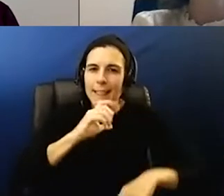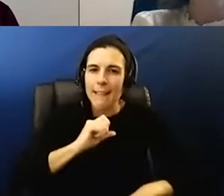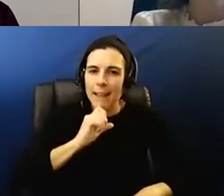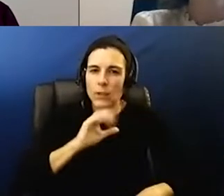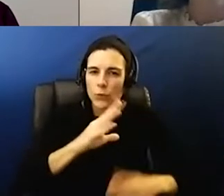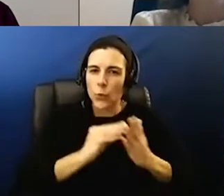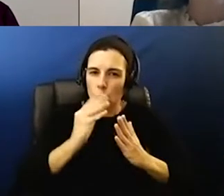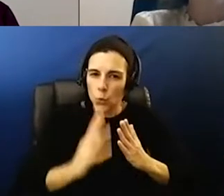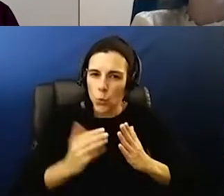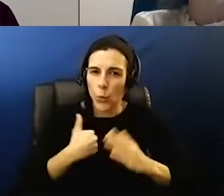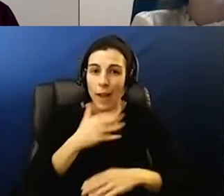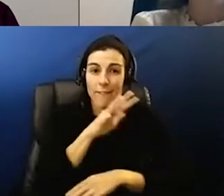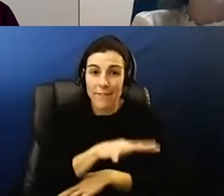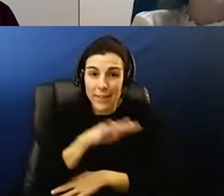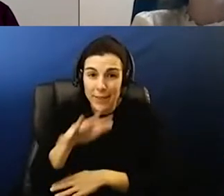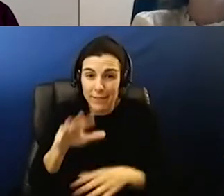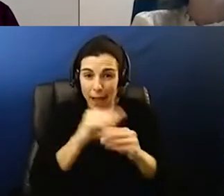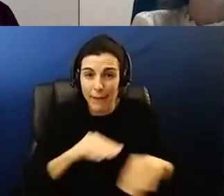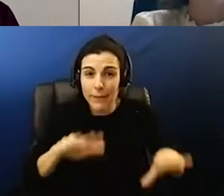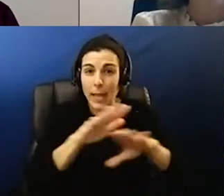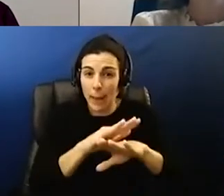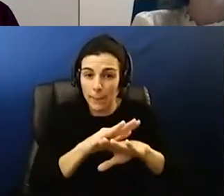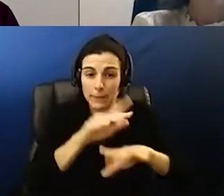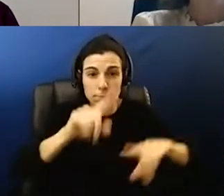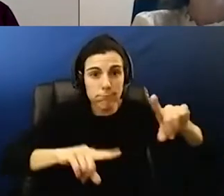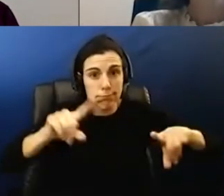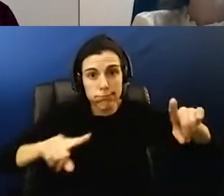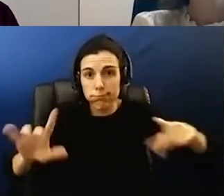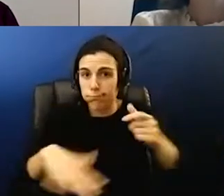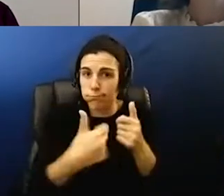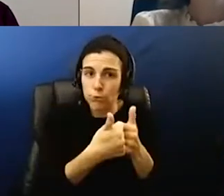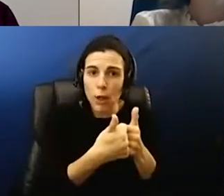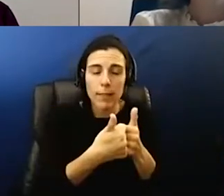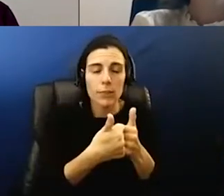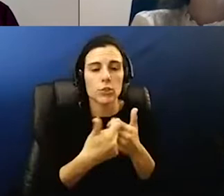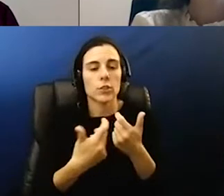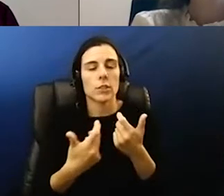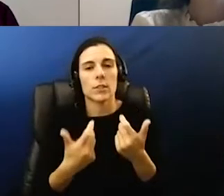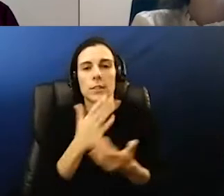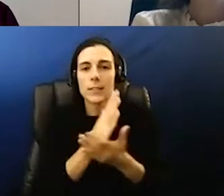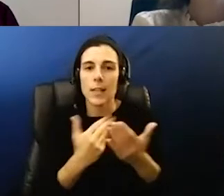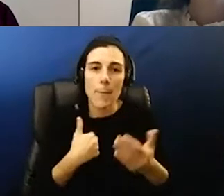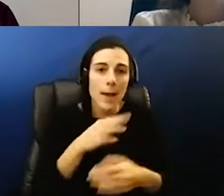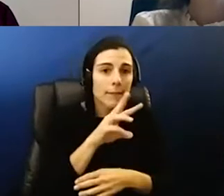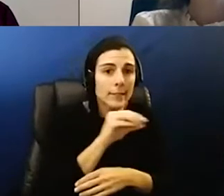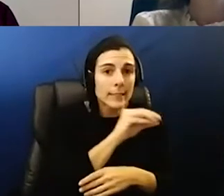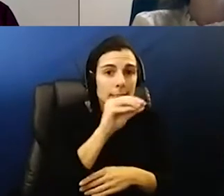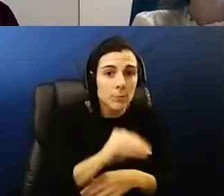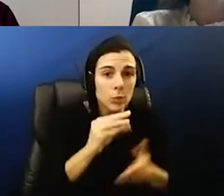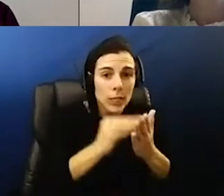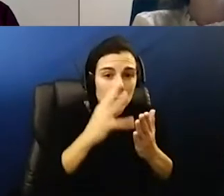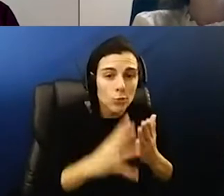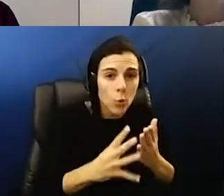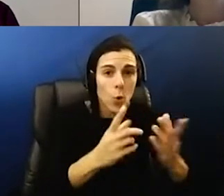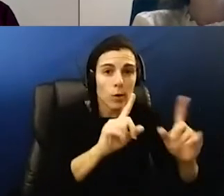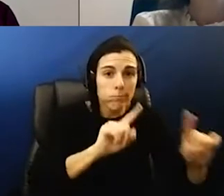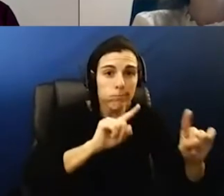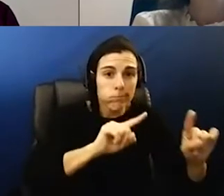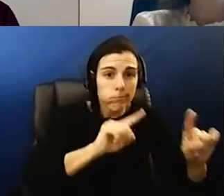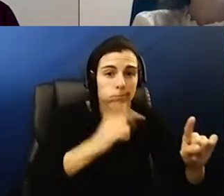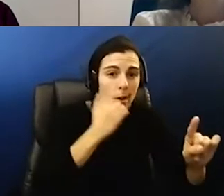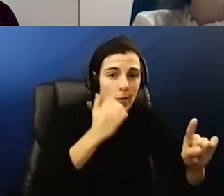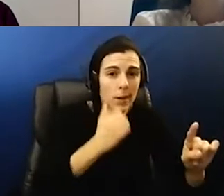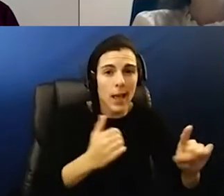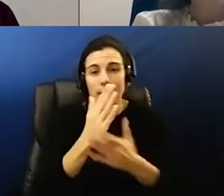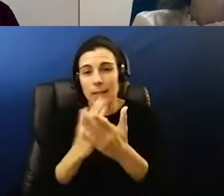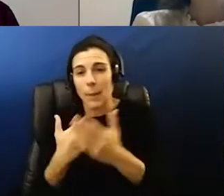we have 55 campuses with varying challenges um some have 60 of their student enrollments coming every day some have 10